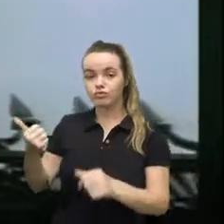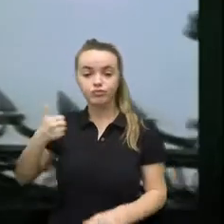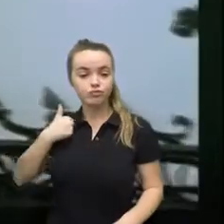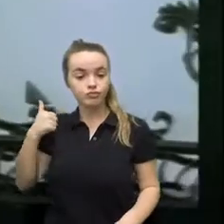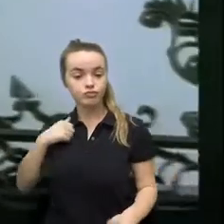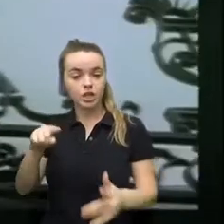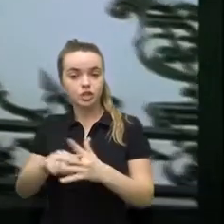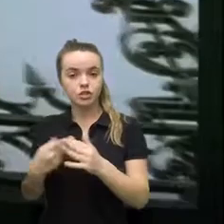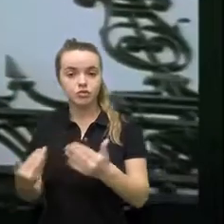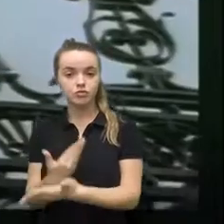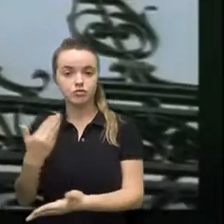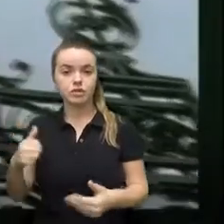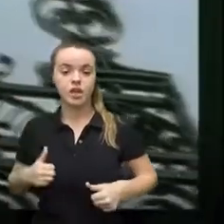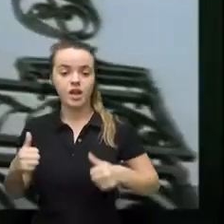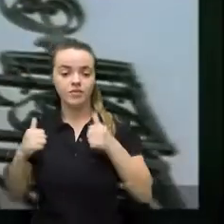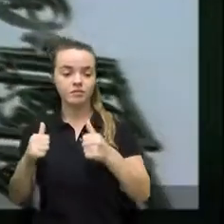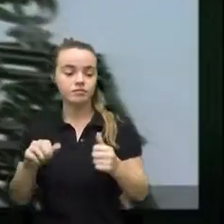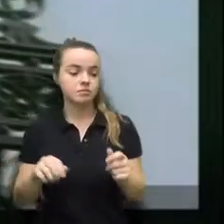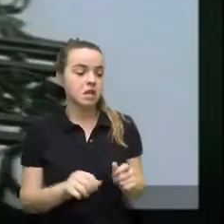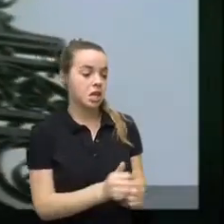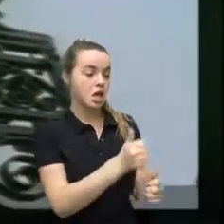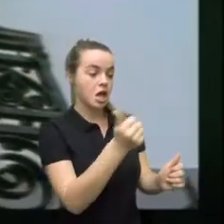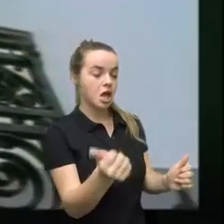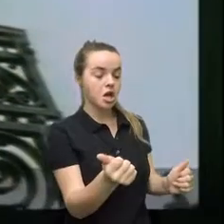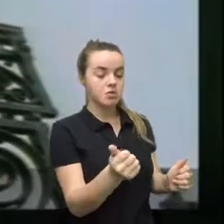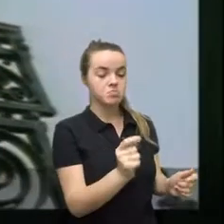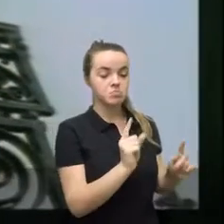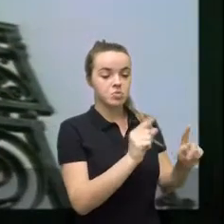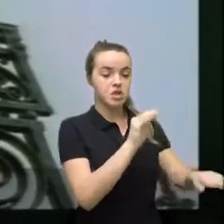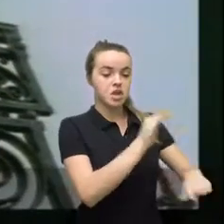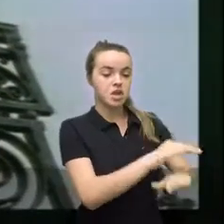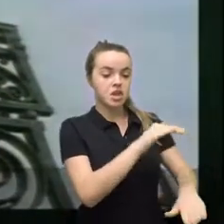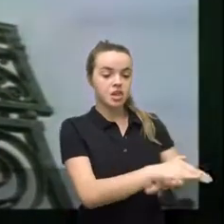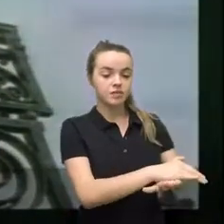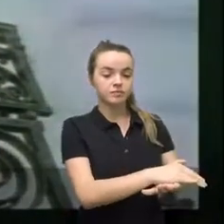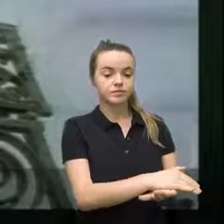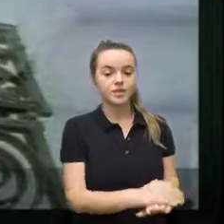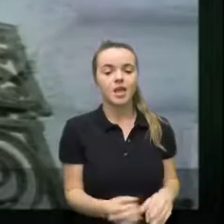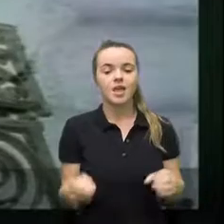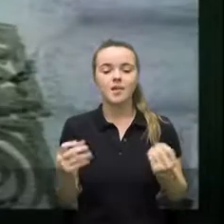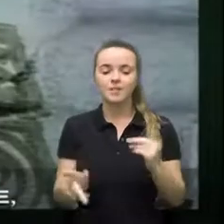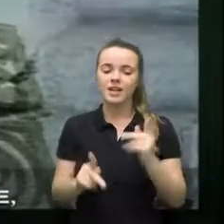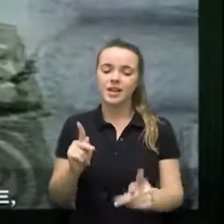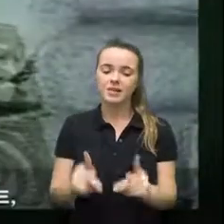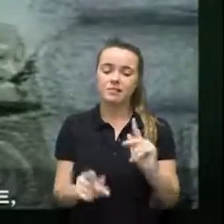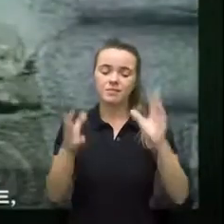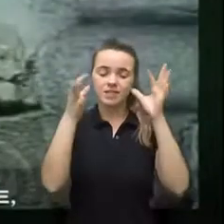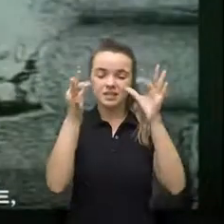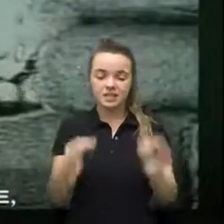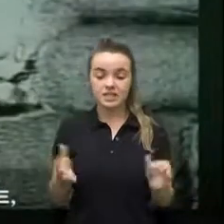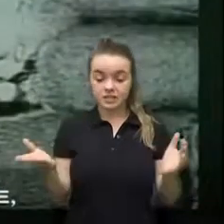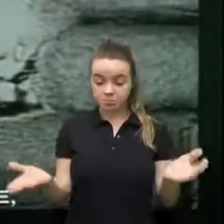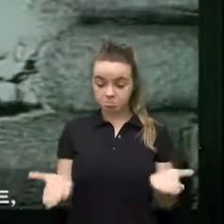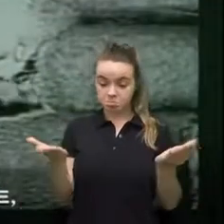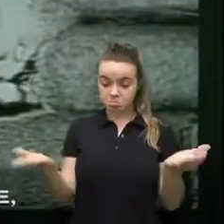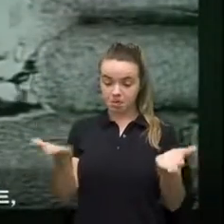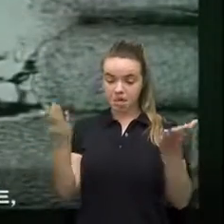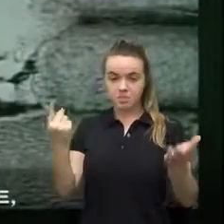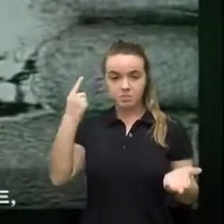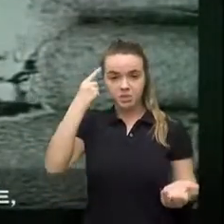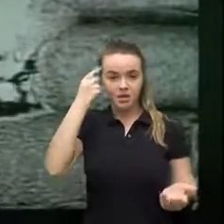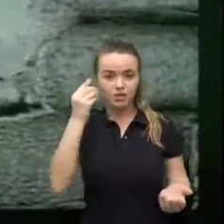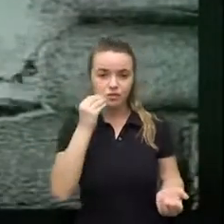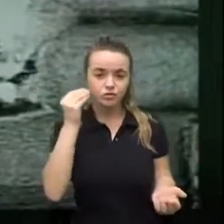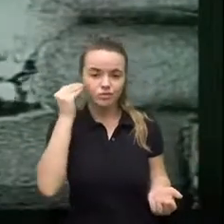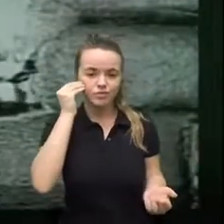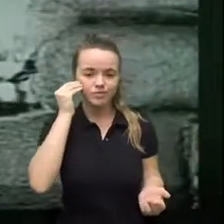new life others to England many loyalists find that even here in what they had always thought of